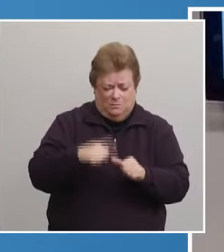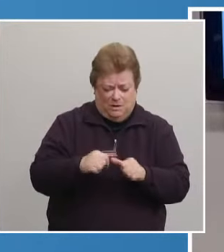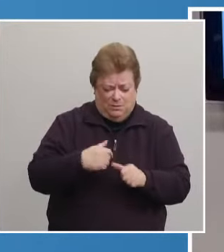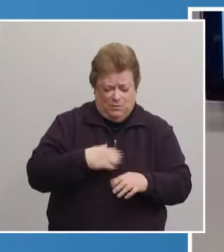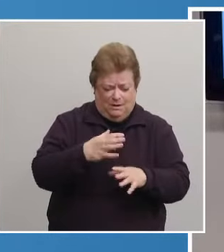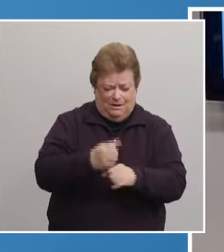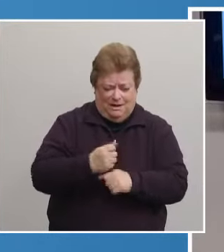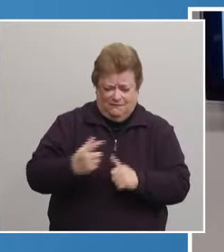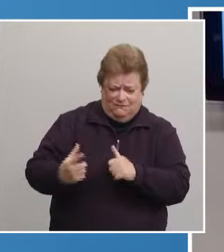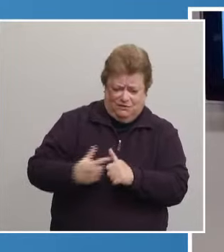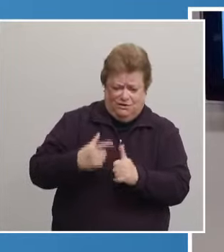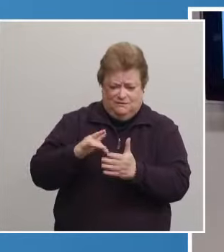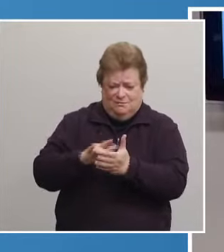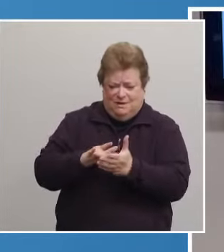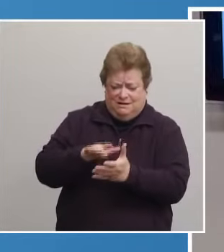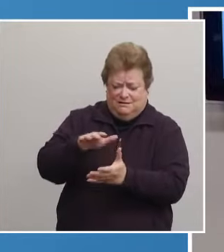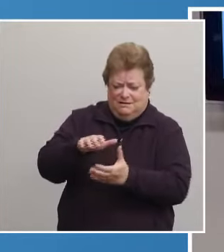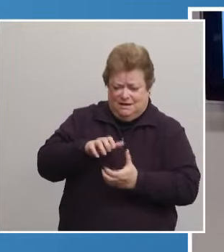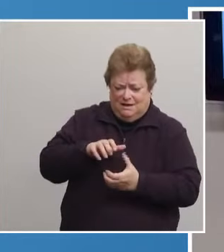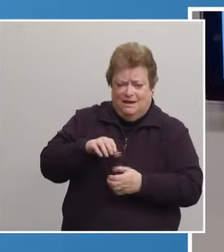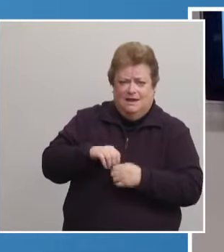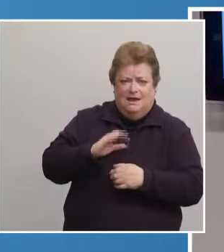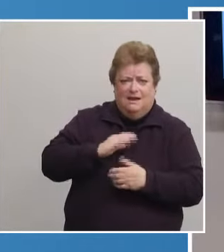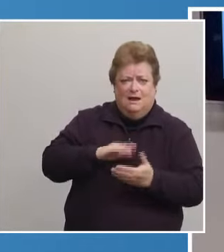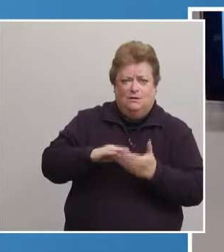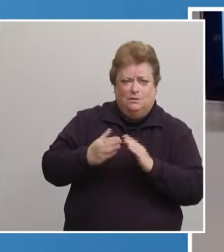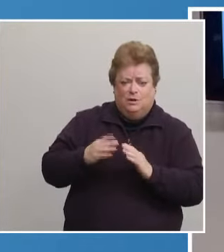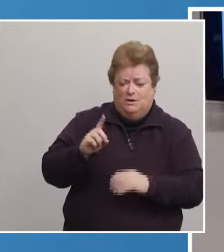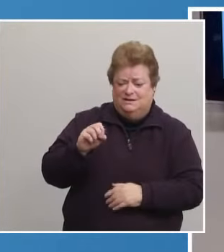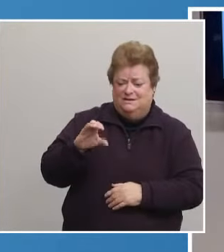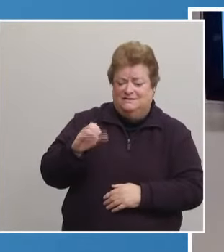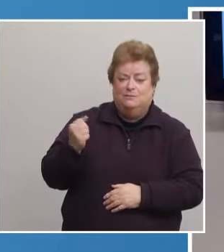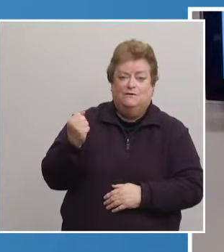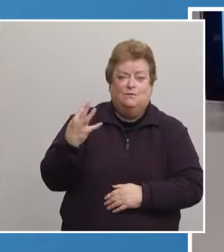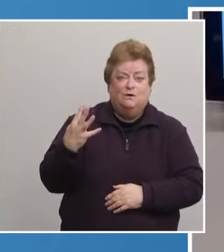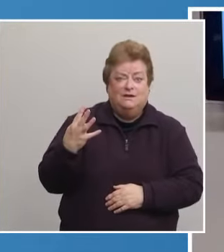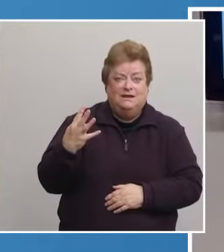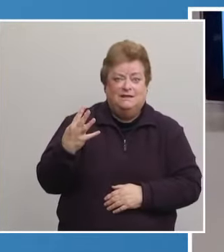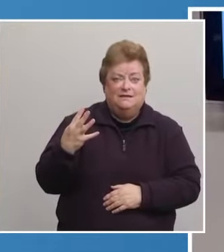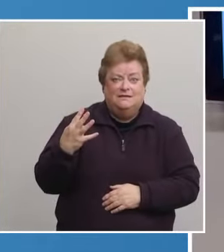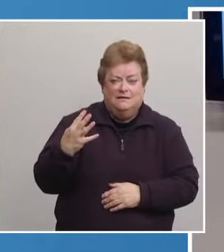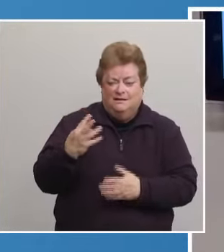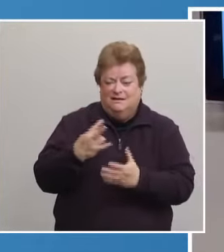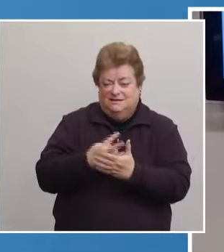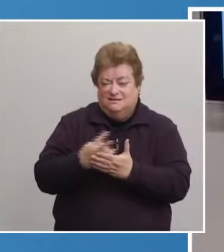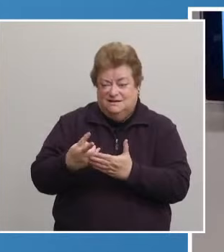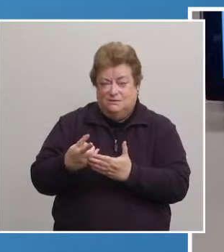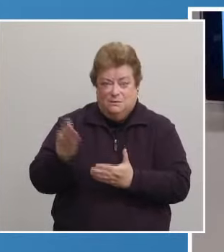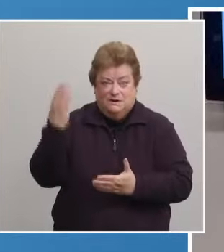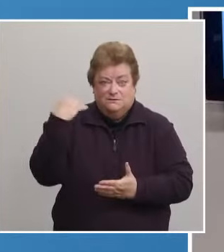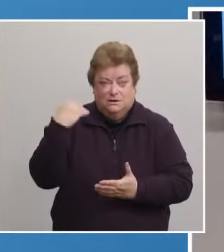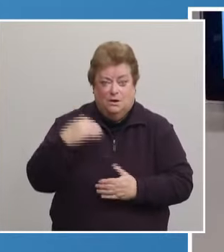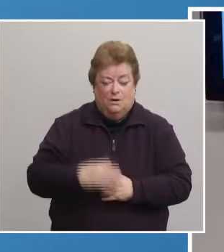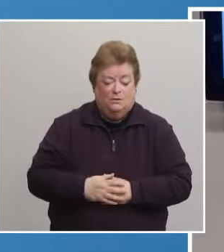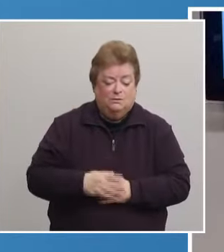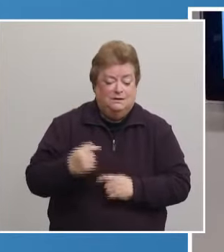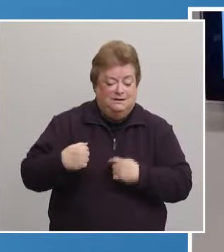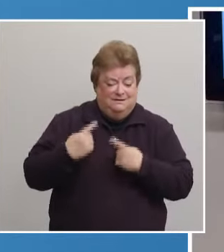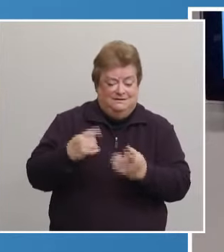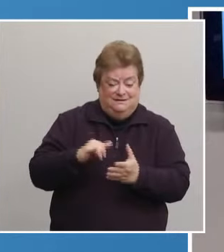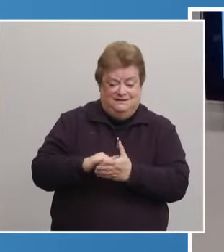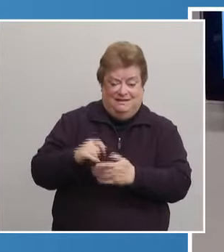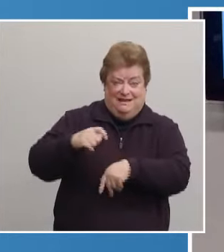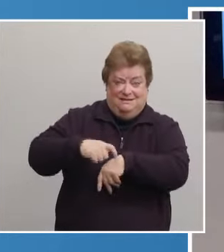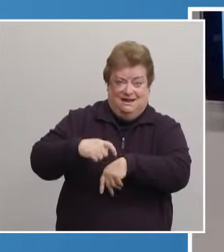doses of COVID-19 vaccine in our community on December 14th, just seven weeks ago. Since that time,